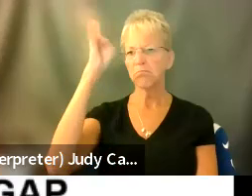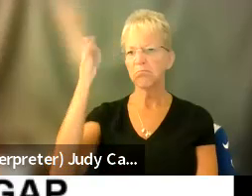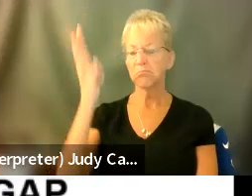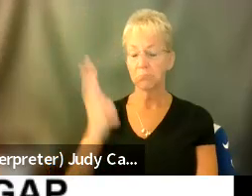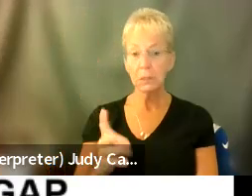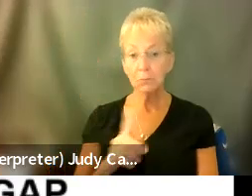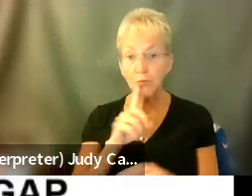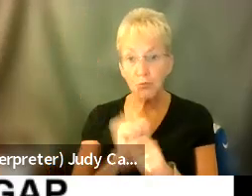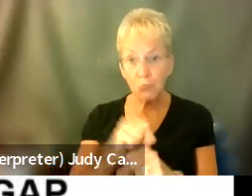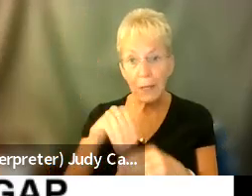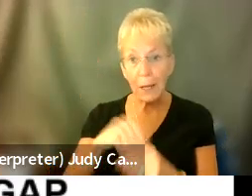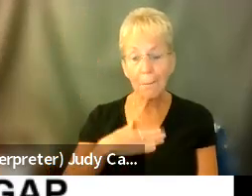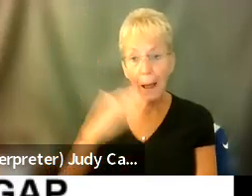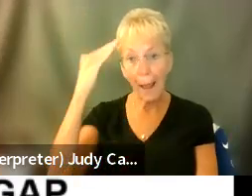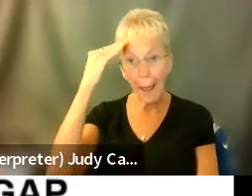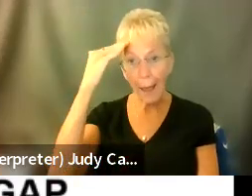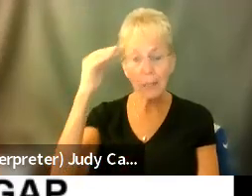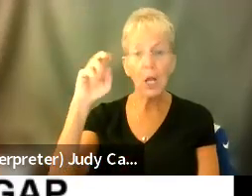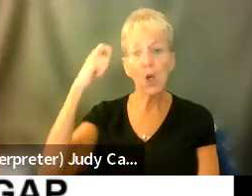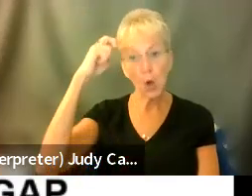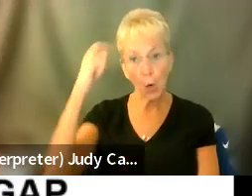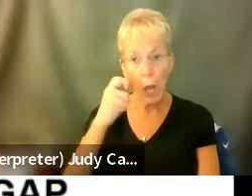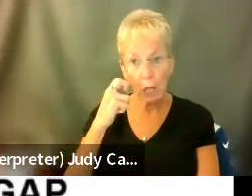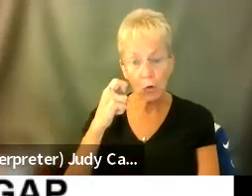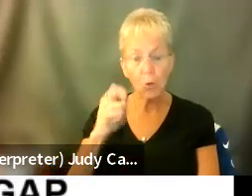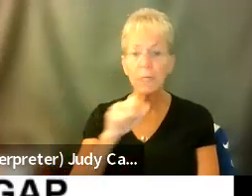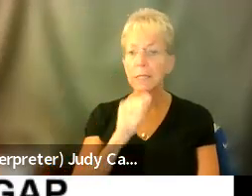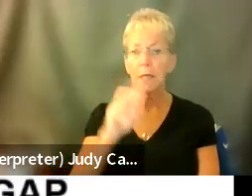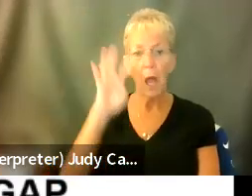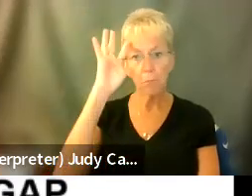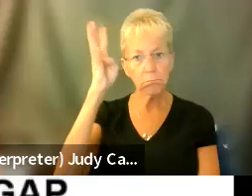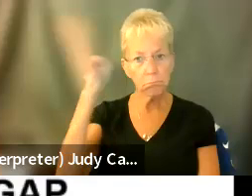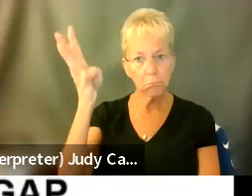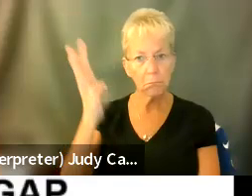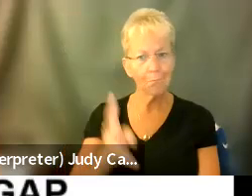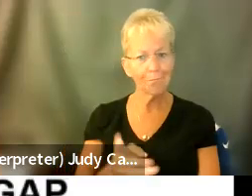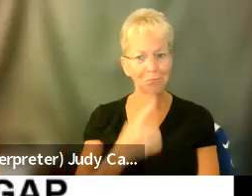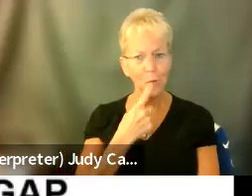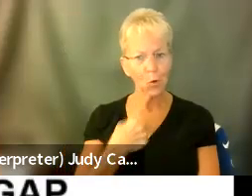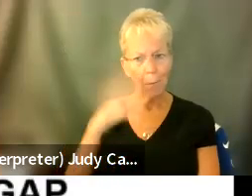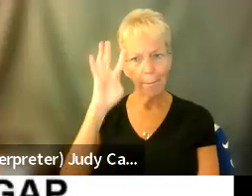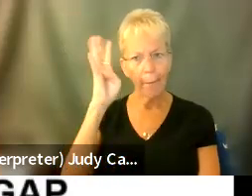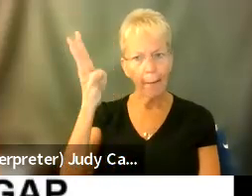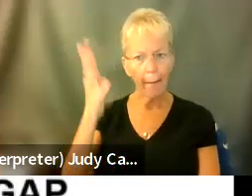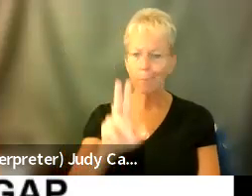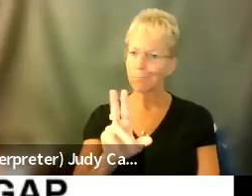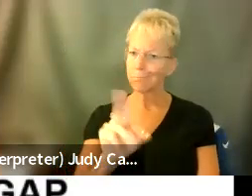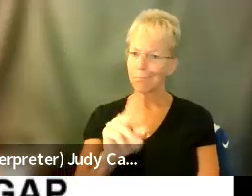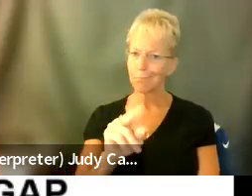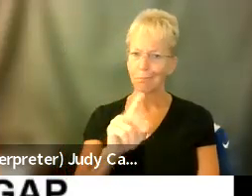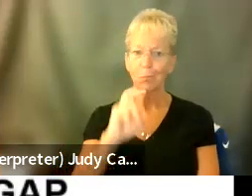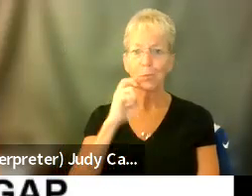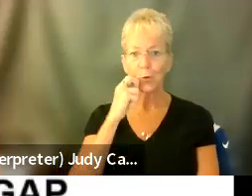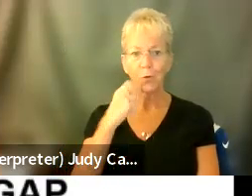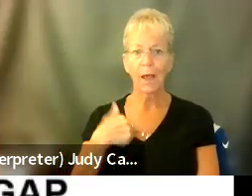my head. It was neurological though. Um, not psychological like they told me. Um, I have